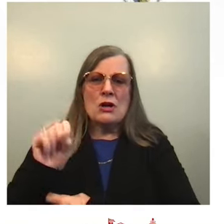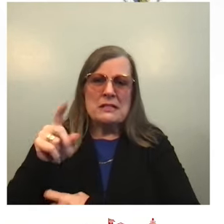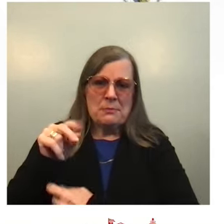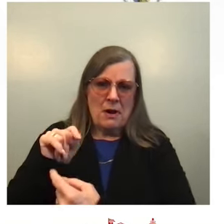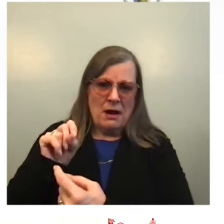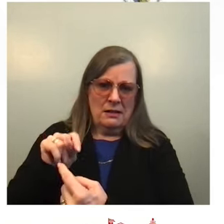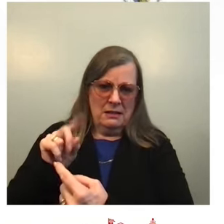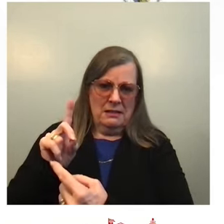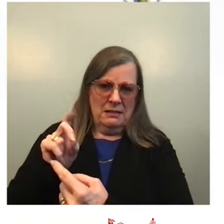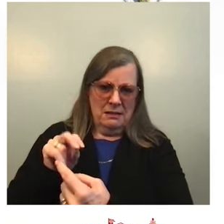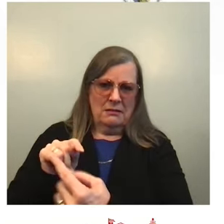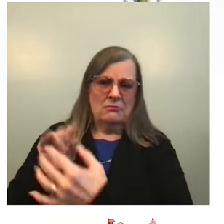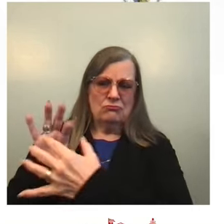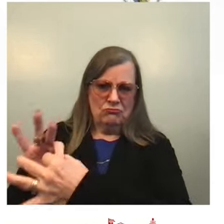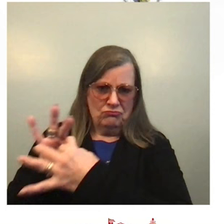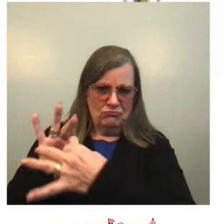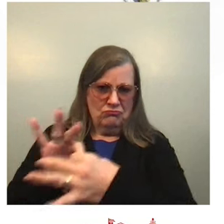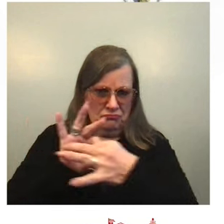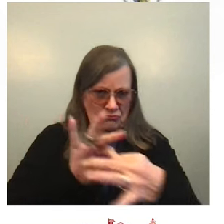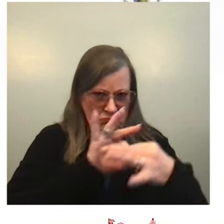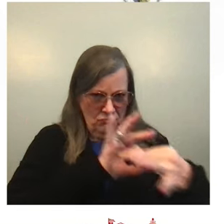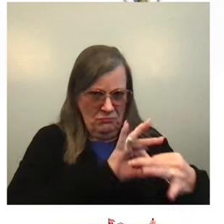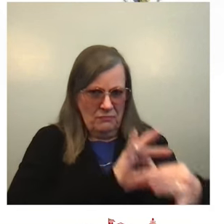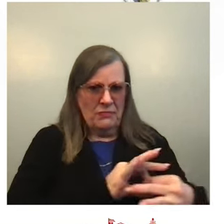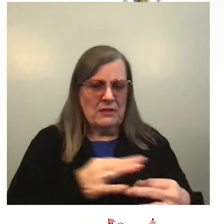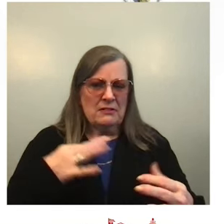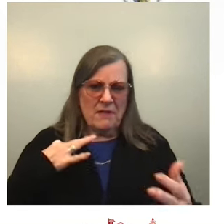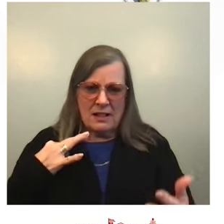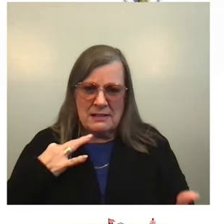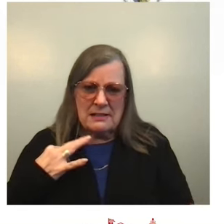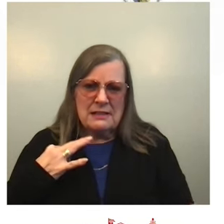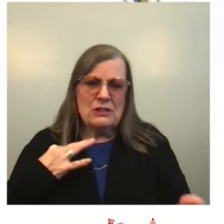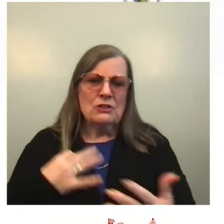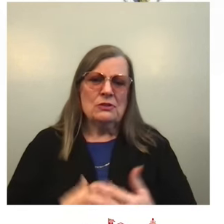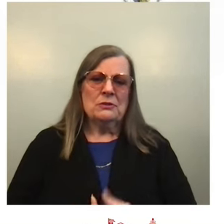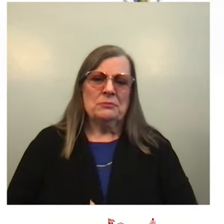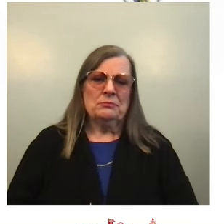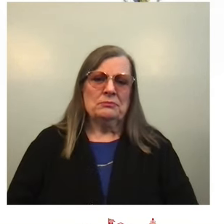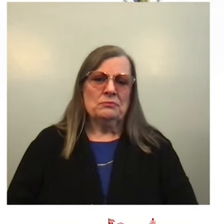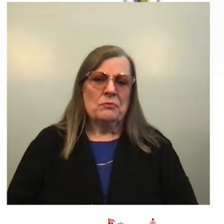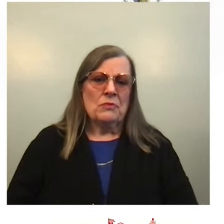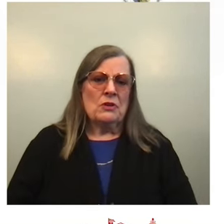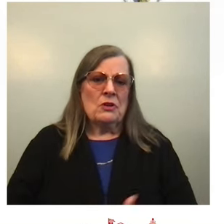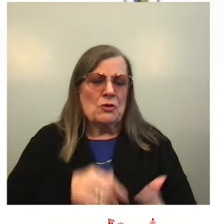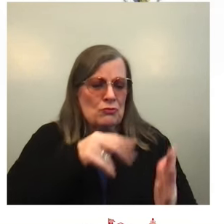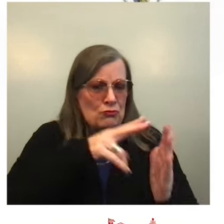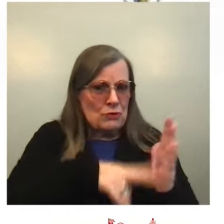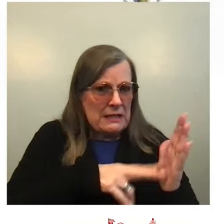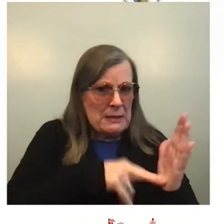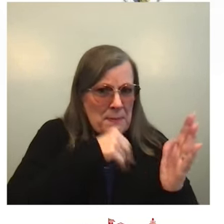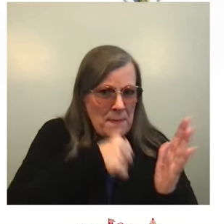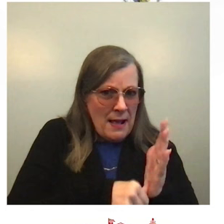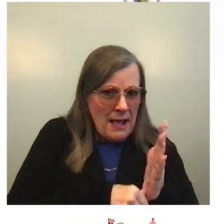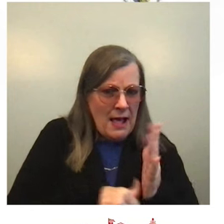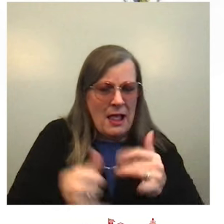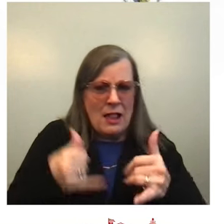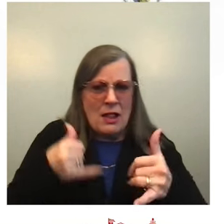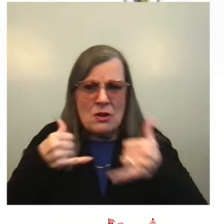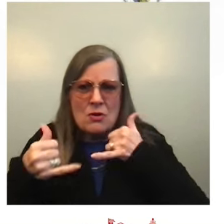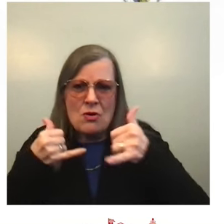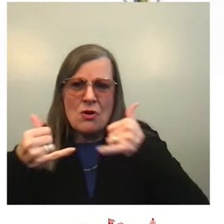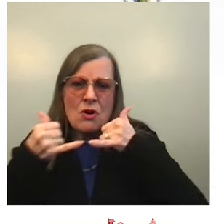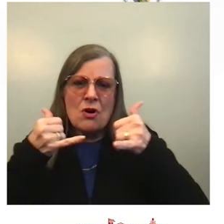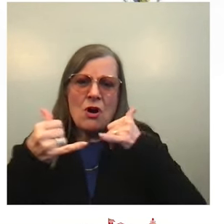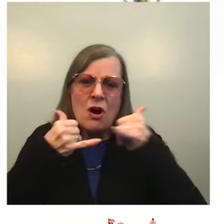I know it's a lot of work, you know, reading the mail, answering the phones, but you're an essential part of our democracy.